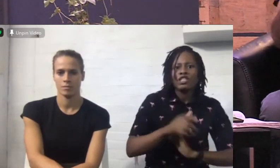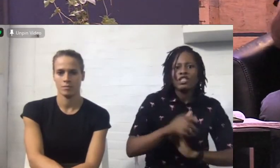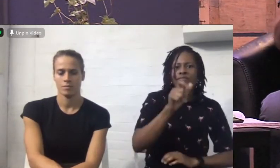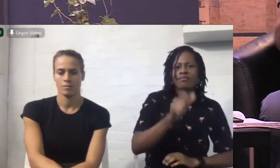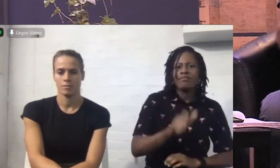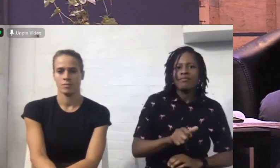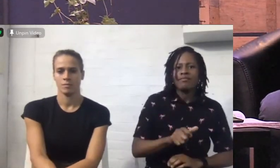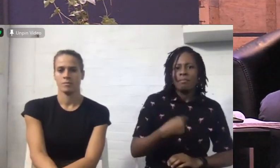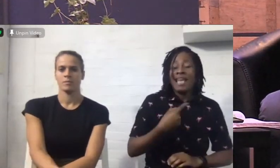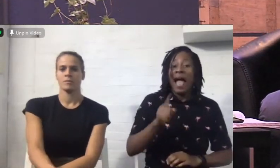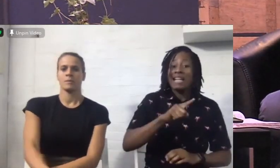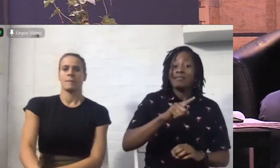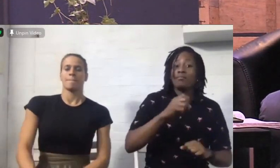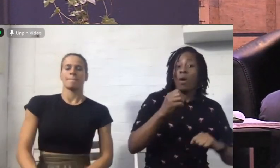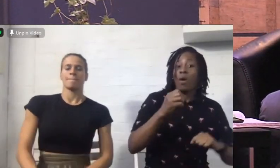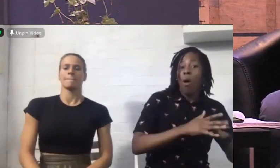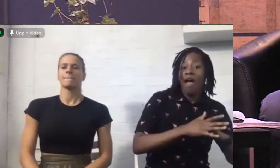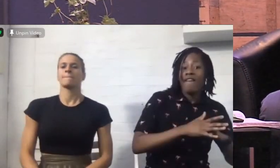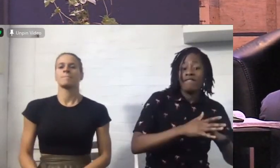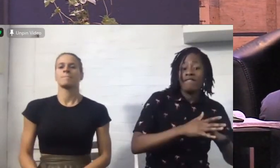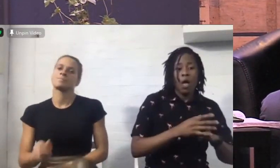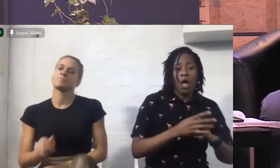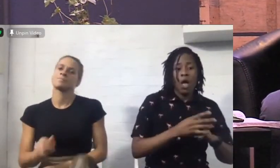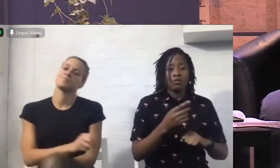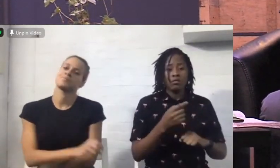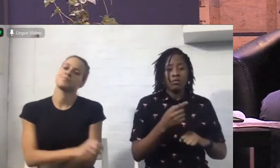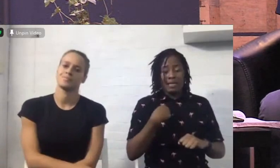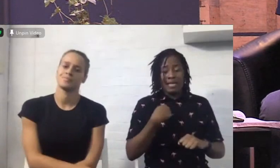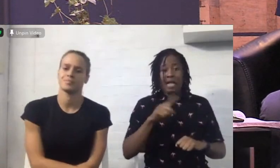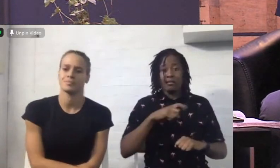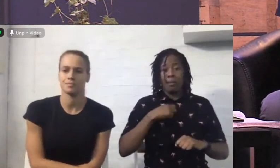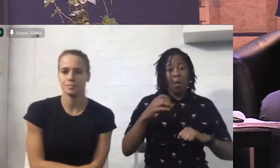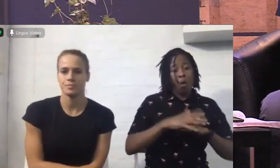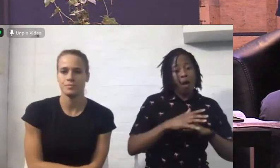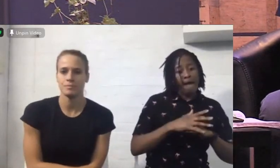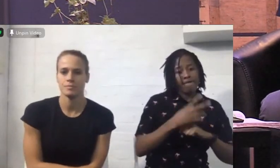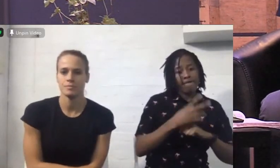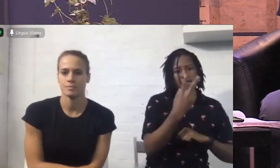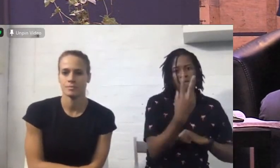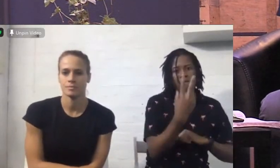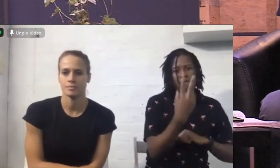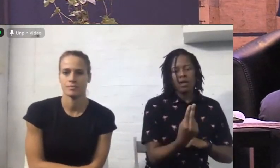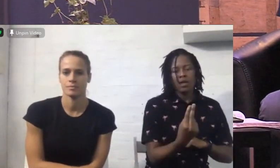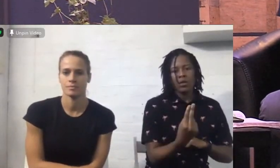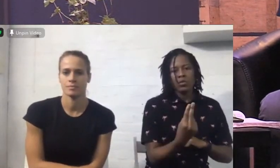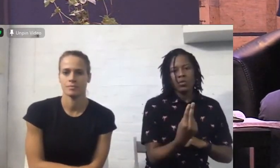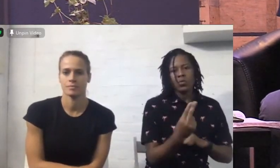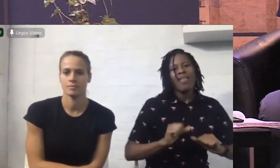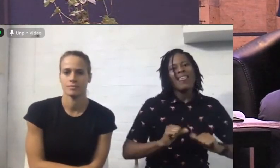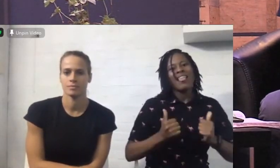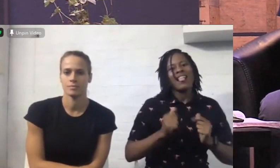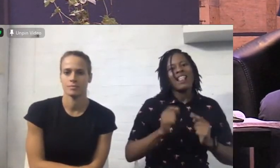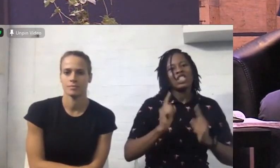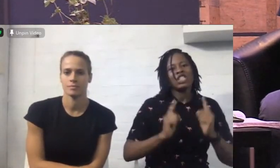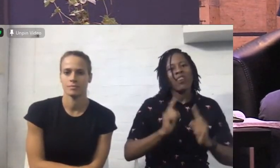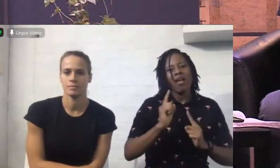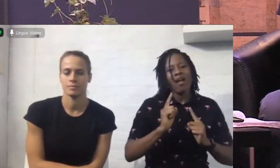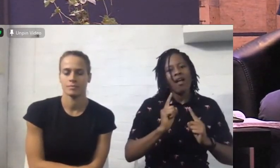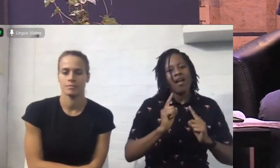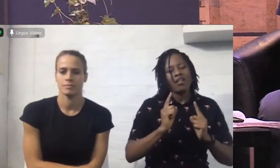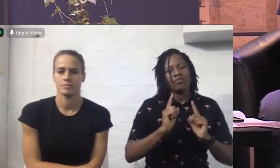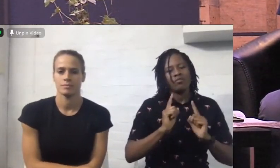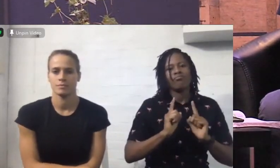two broken people together on a journey. And I say, you know, the first 10 years were the most difficult.